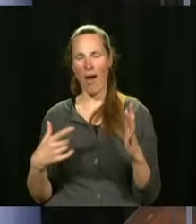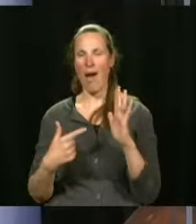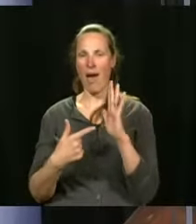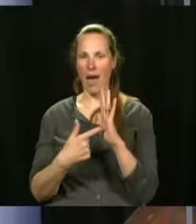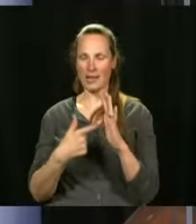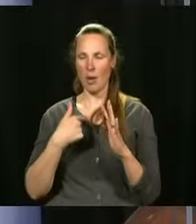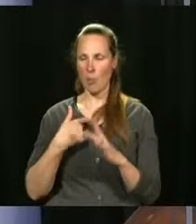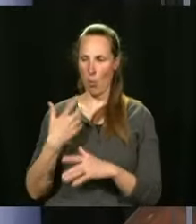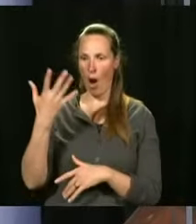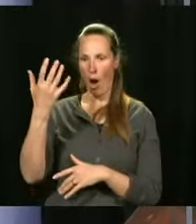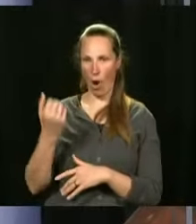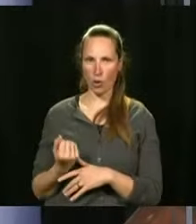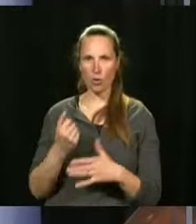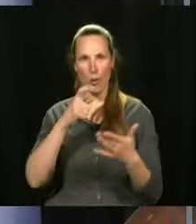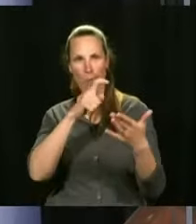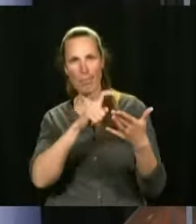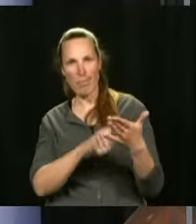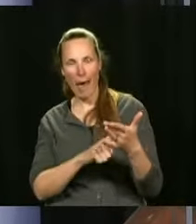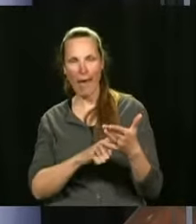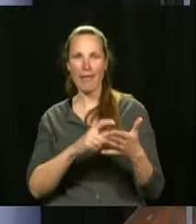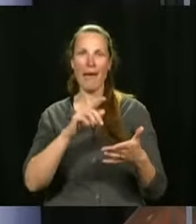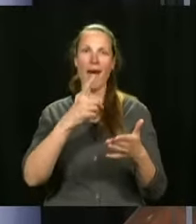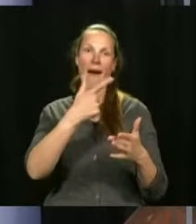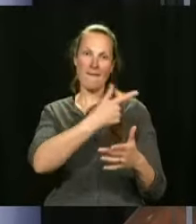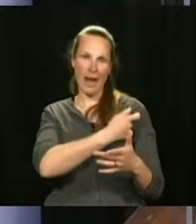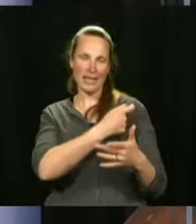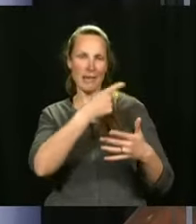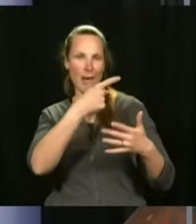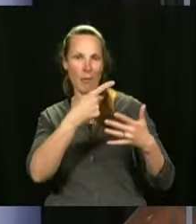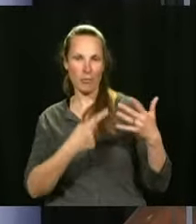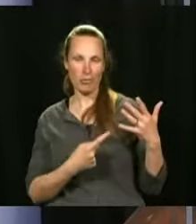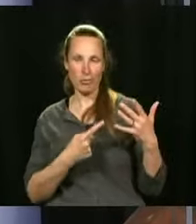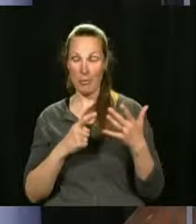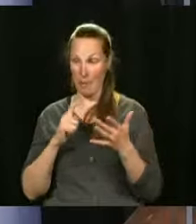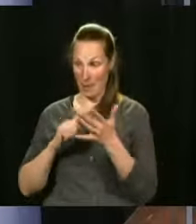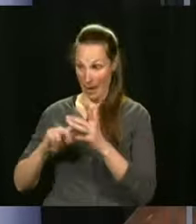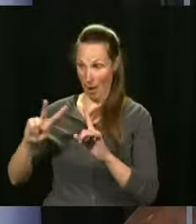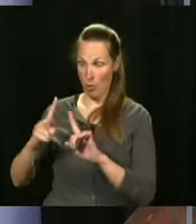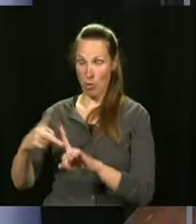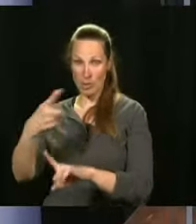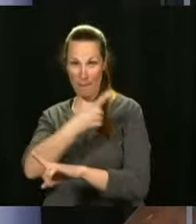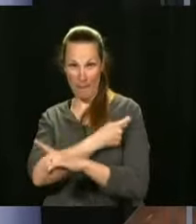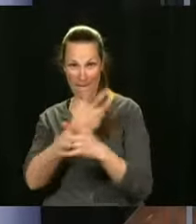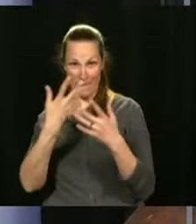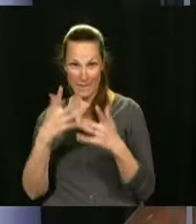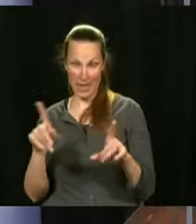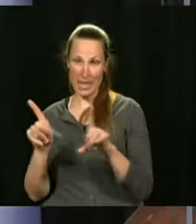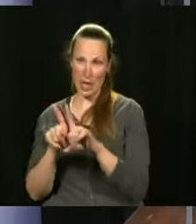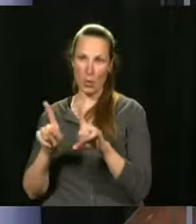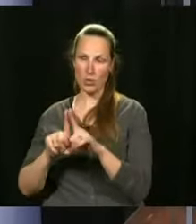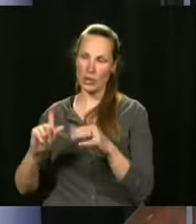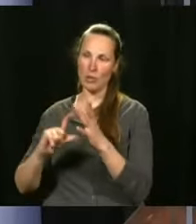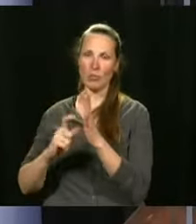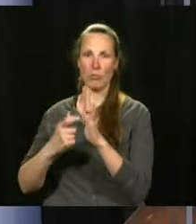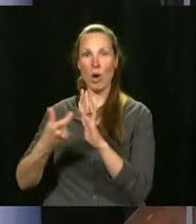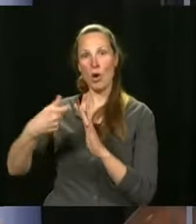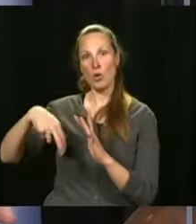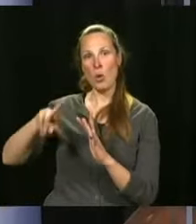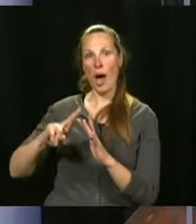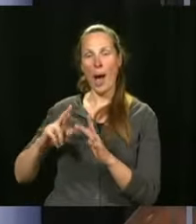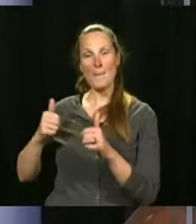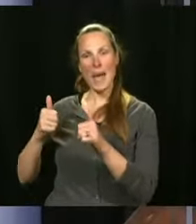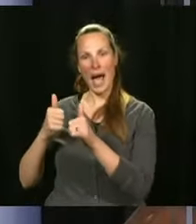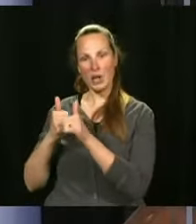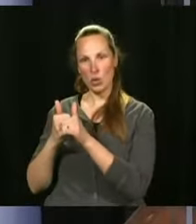that I got on this date etc and then when we update it well you'll have information on the second dose so there will be